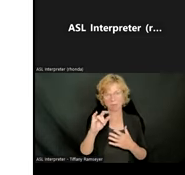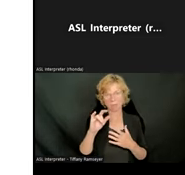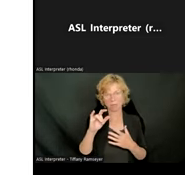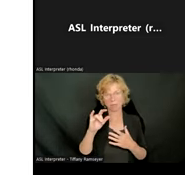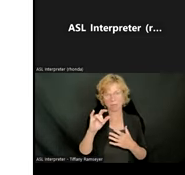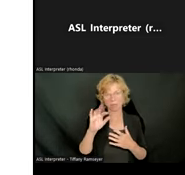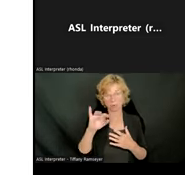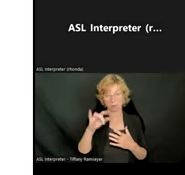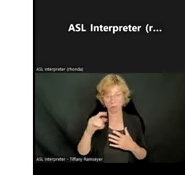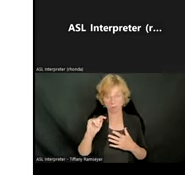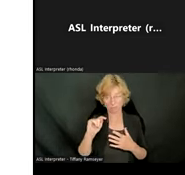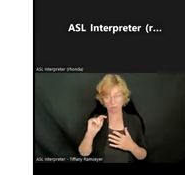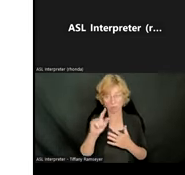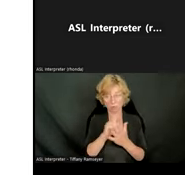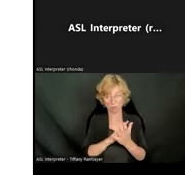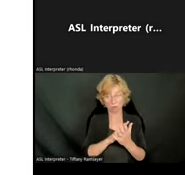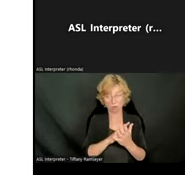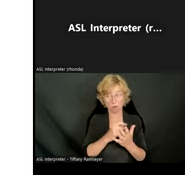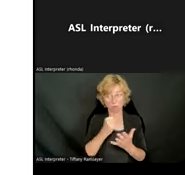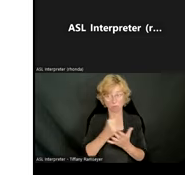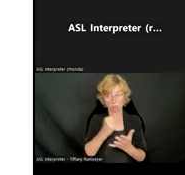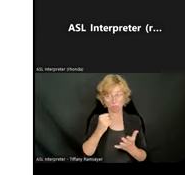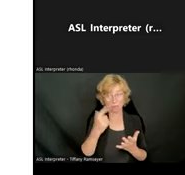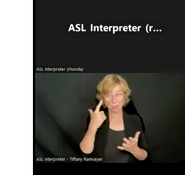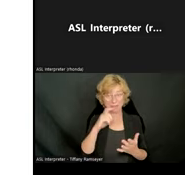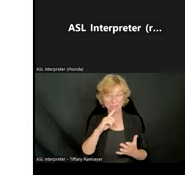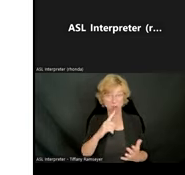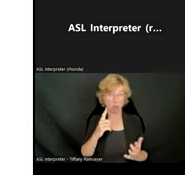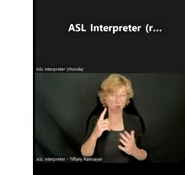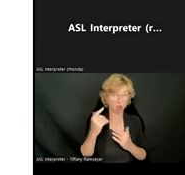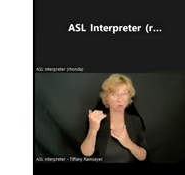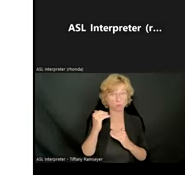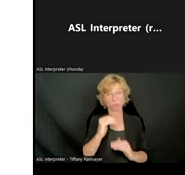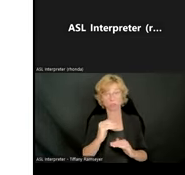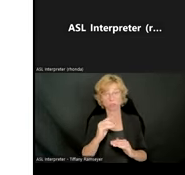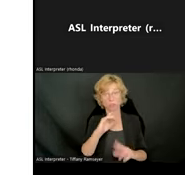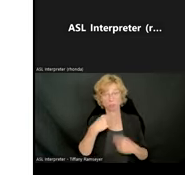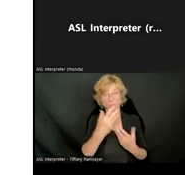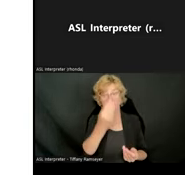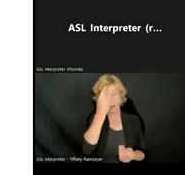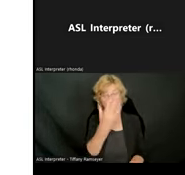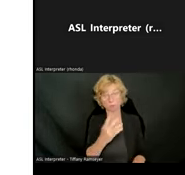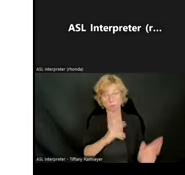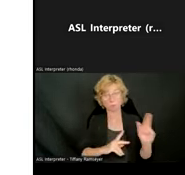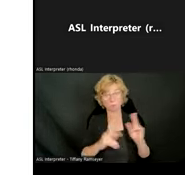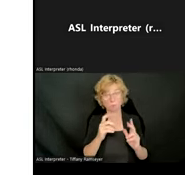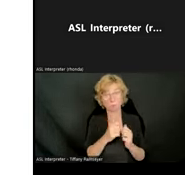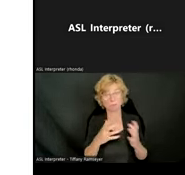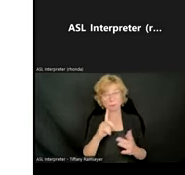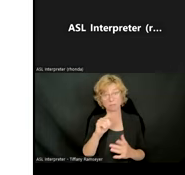on providing information to folks without disabilities who have not purchased the material,